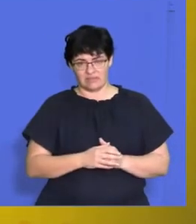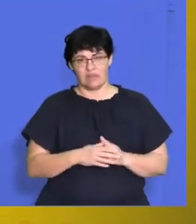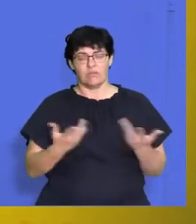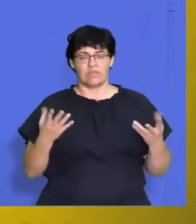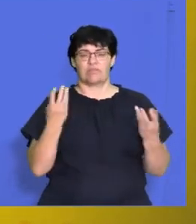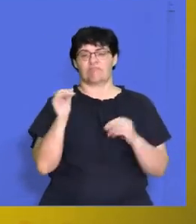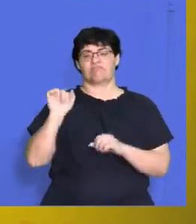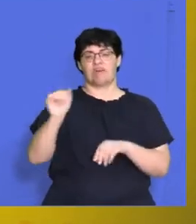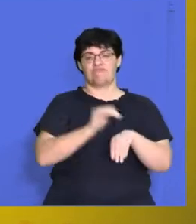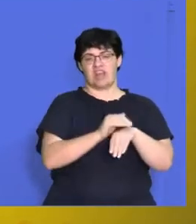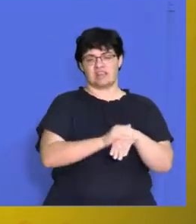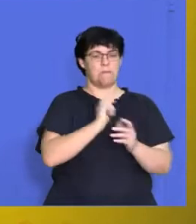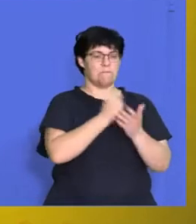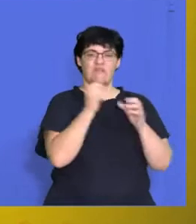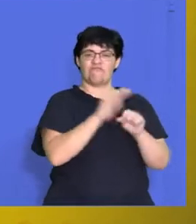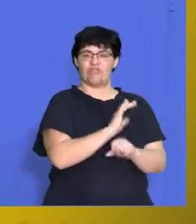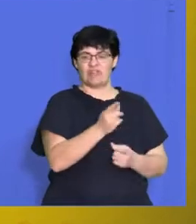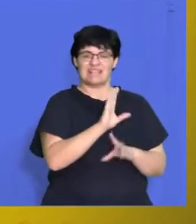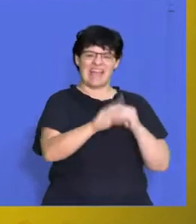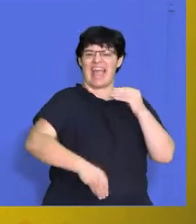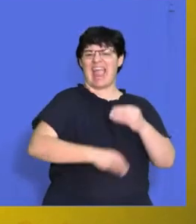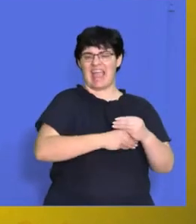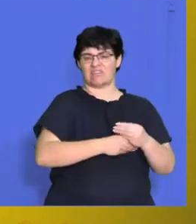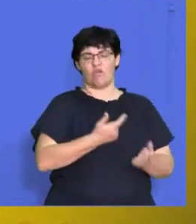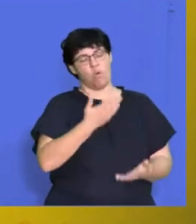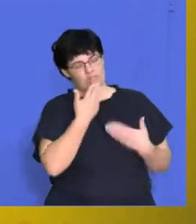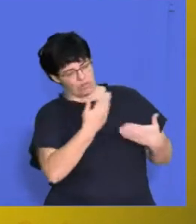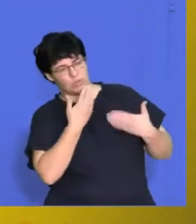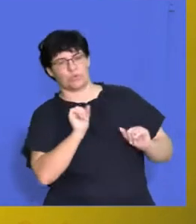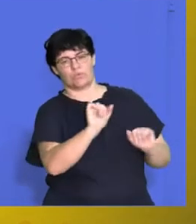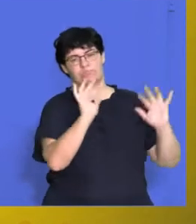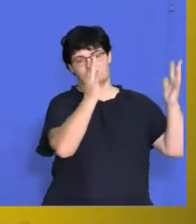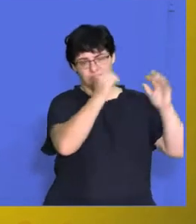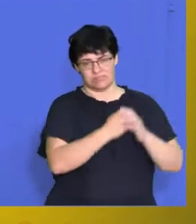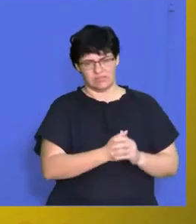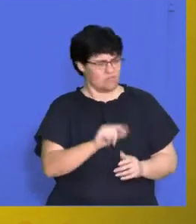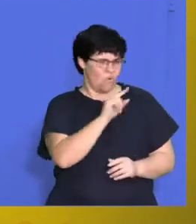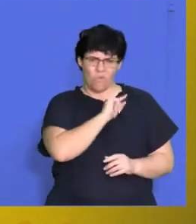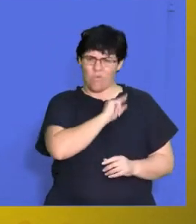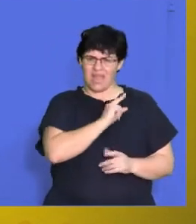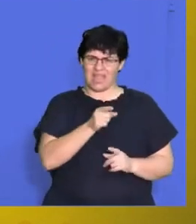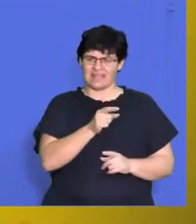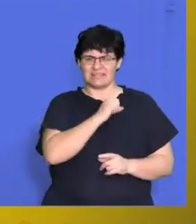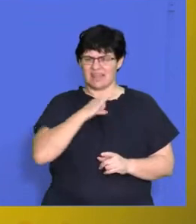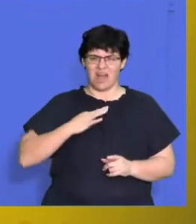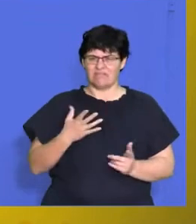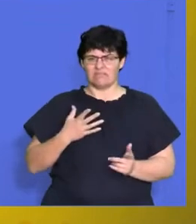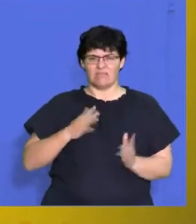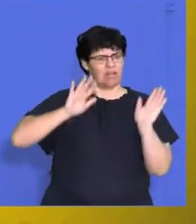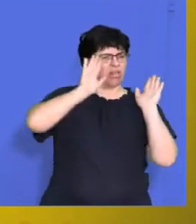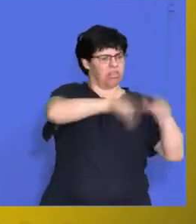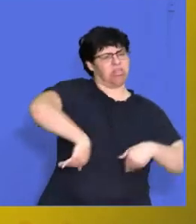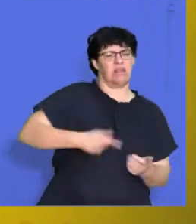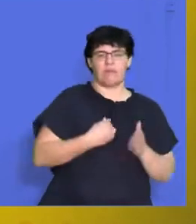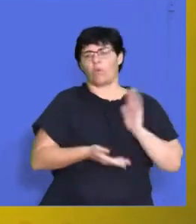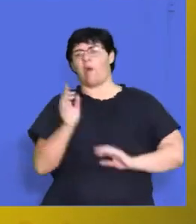with a friend of theirs, right? So that's like a fringe benefit there. So why would the employee want to leave when